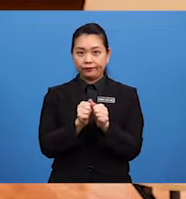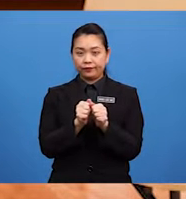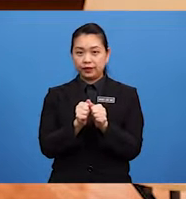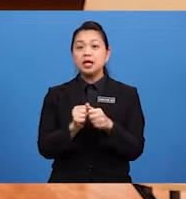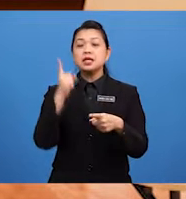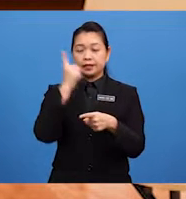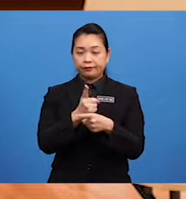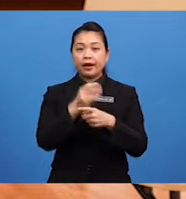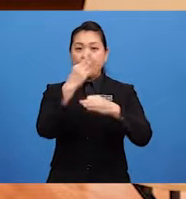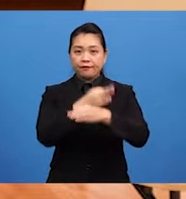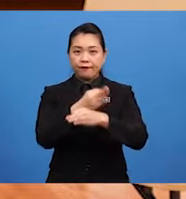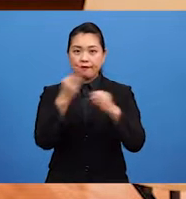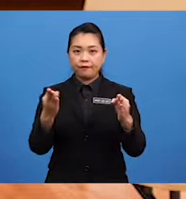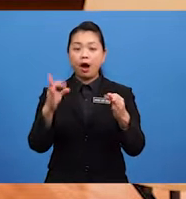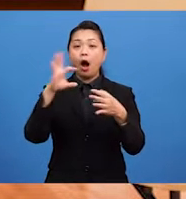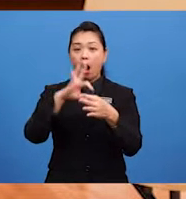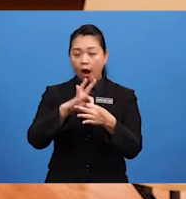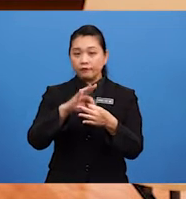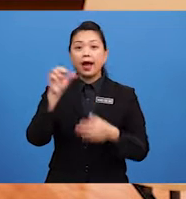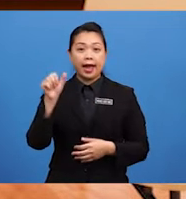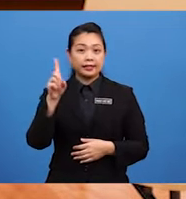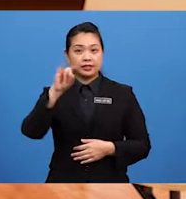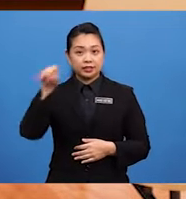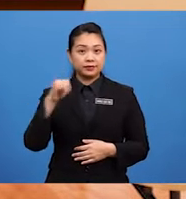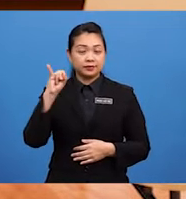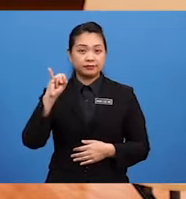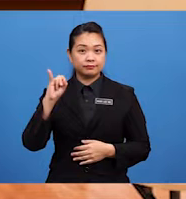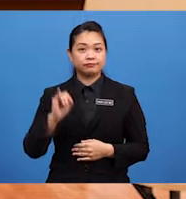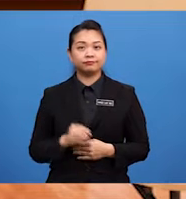The Correct Forms Of Adjectives